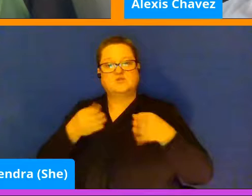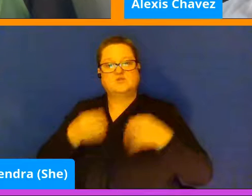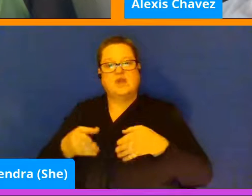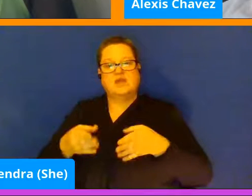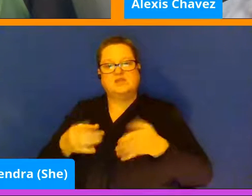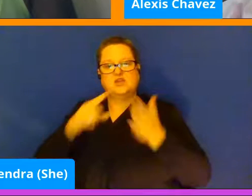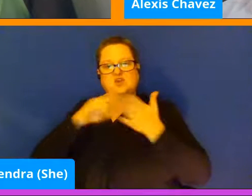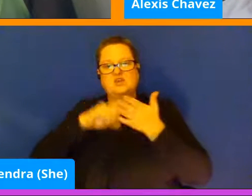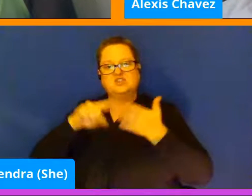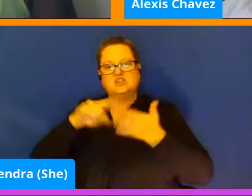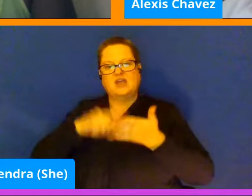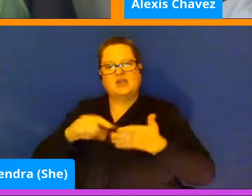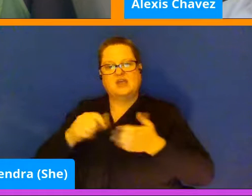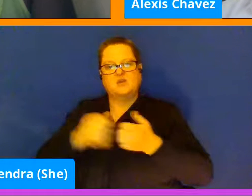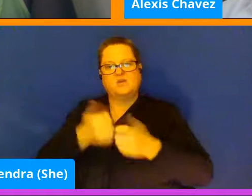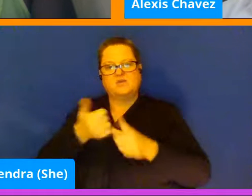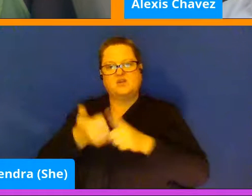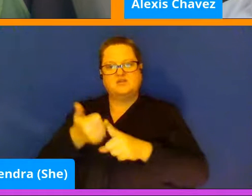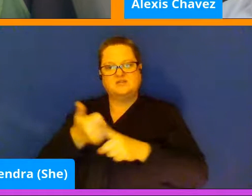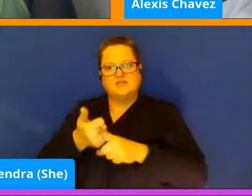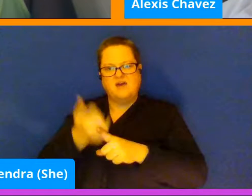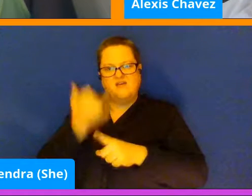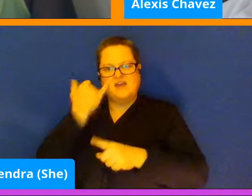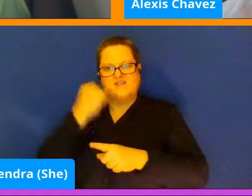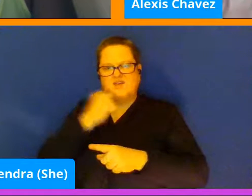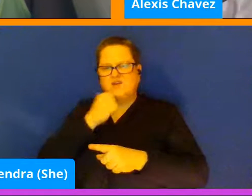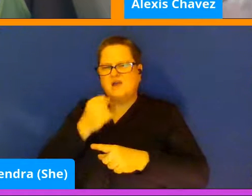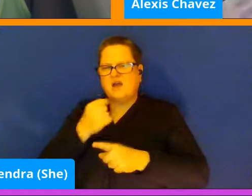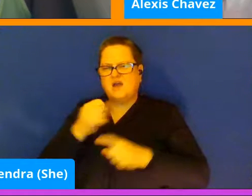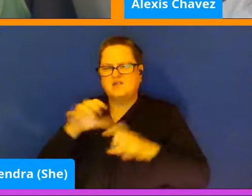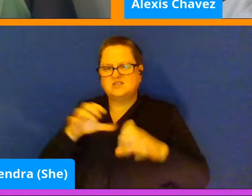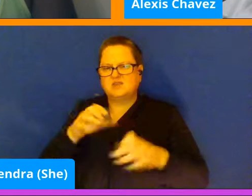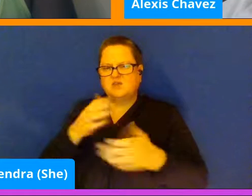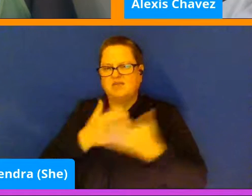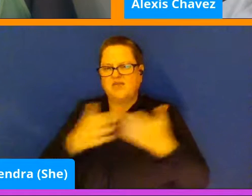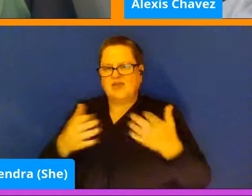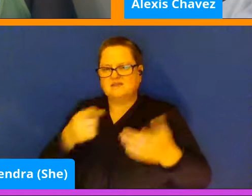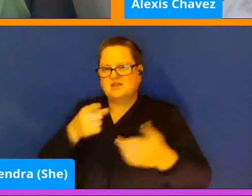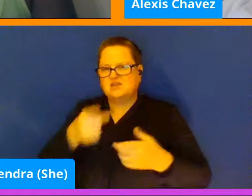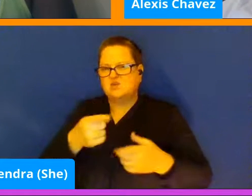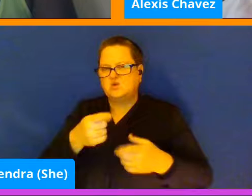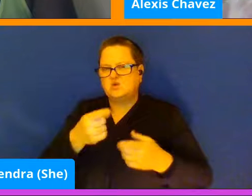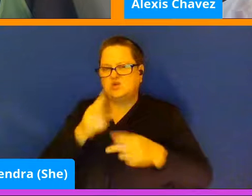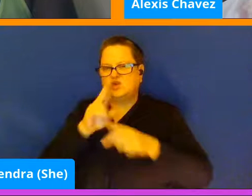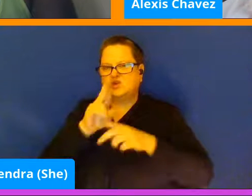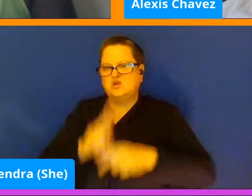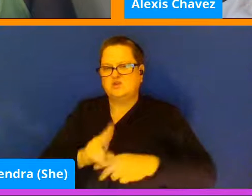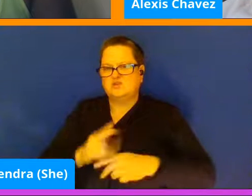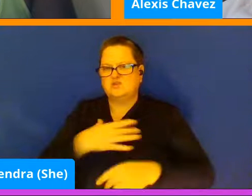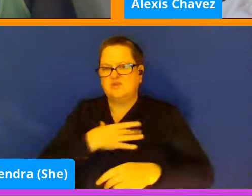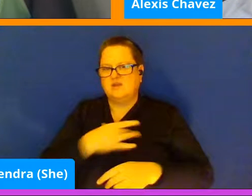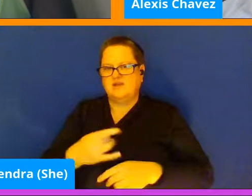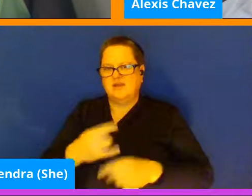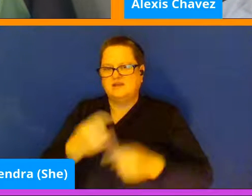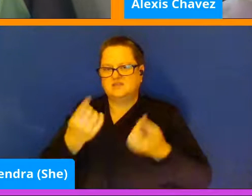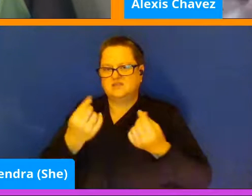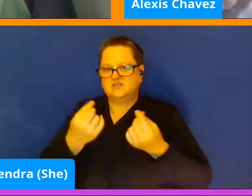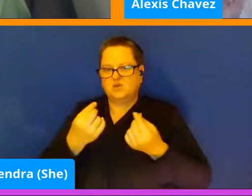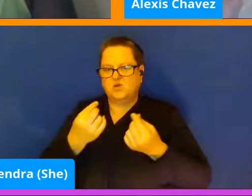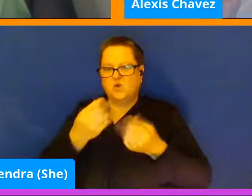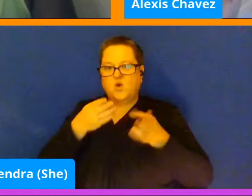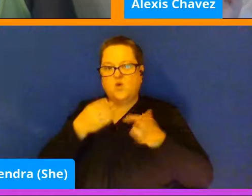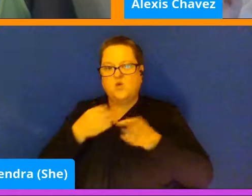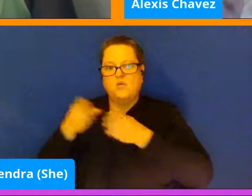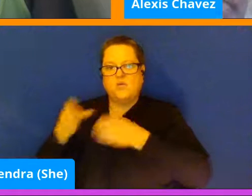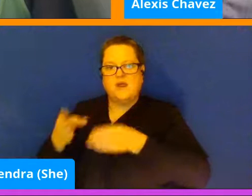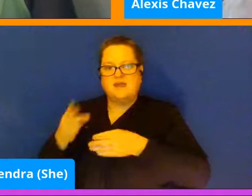If you notice that you're not doing things very often that you usually really like to do, or there are ways that you can, that people